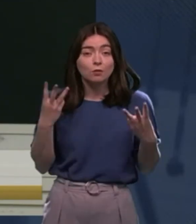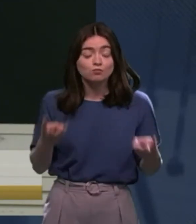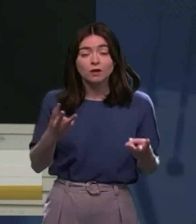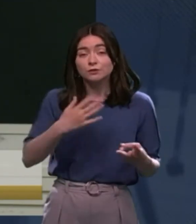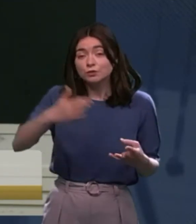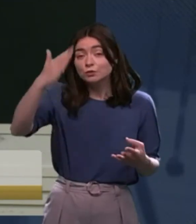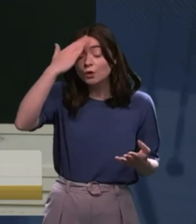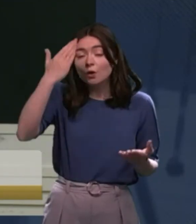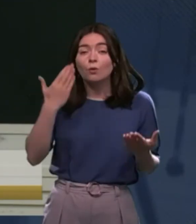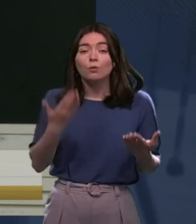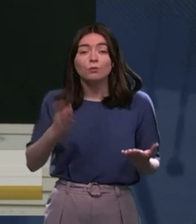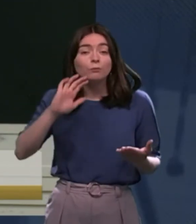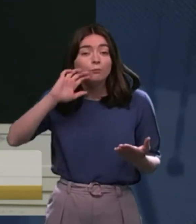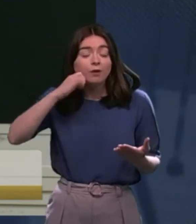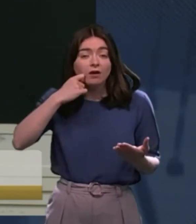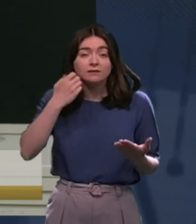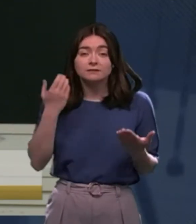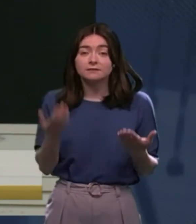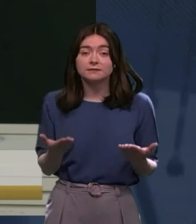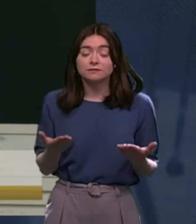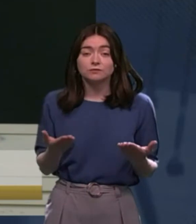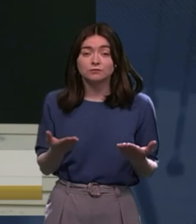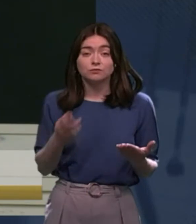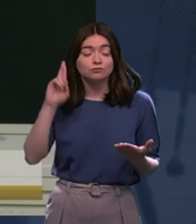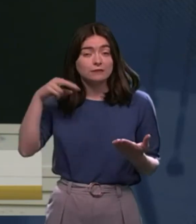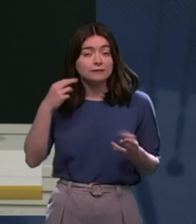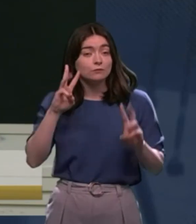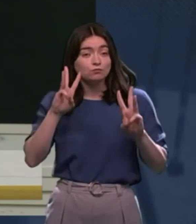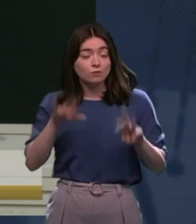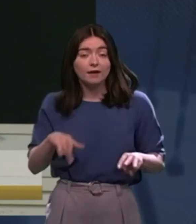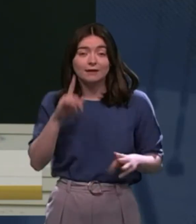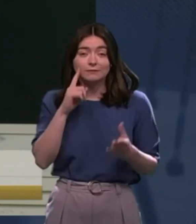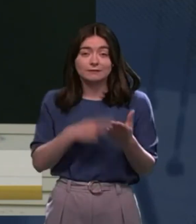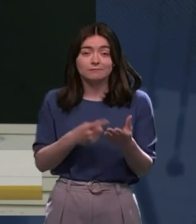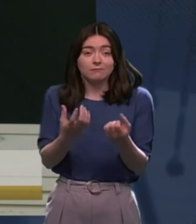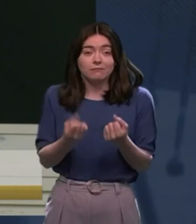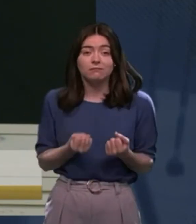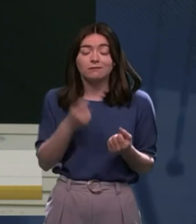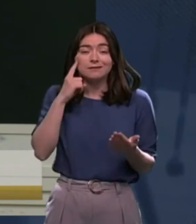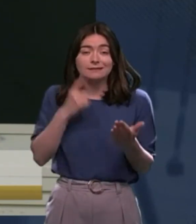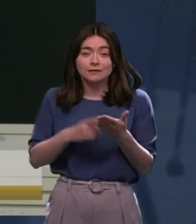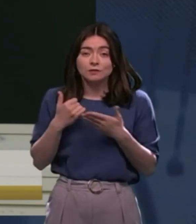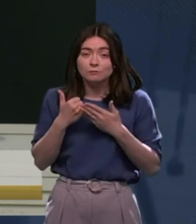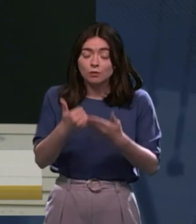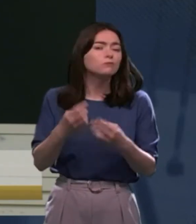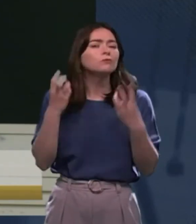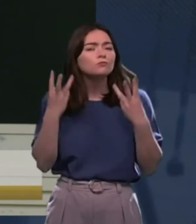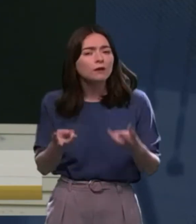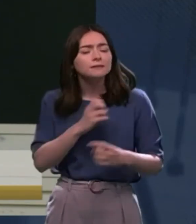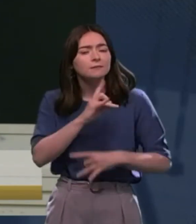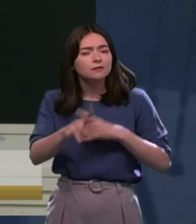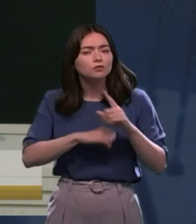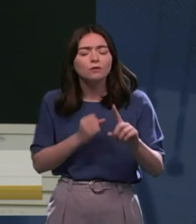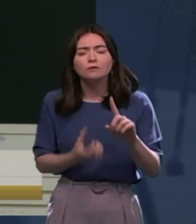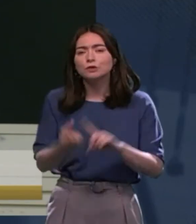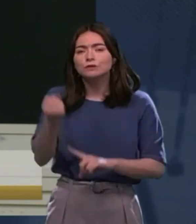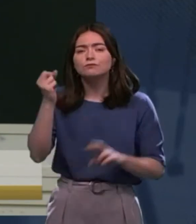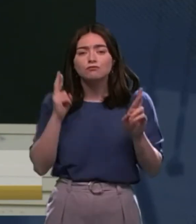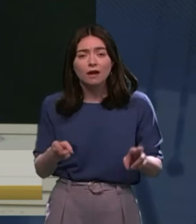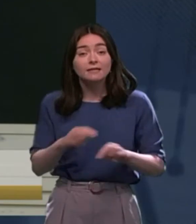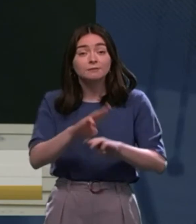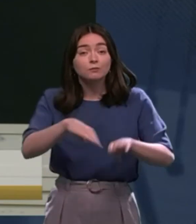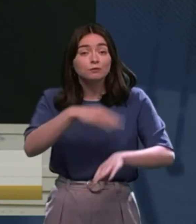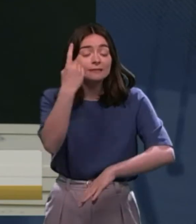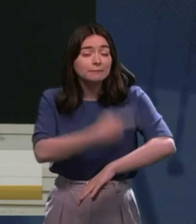because the reason that we have taken on this decision support is because we want to vindicate the rights of people, you know, with a